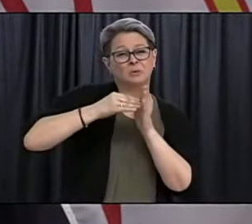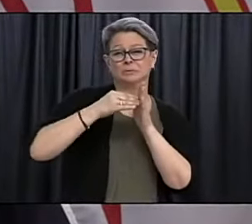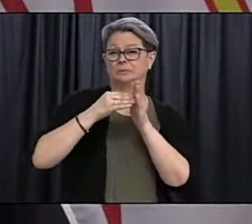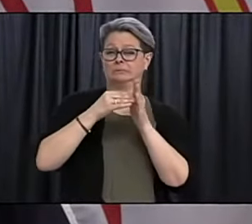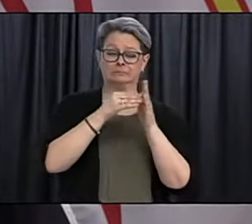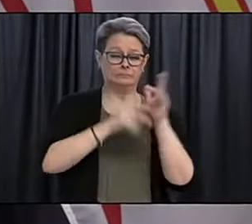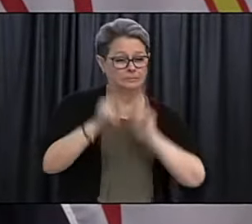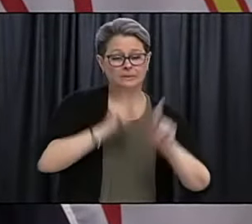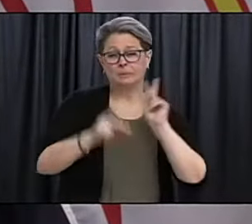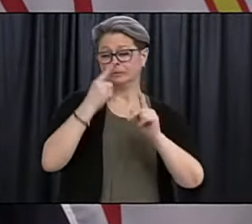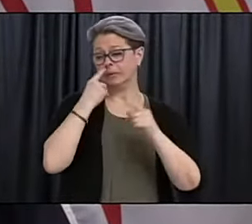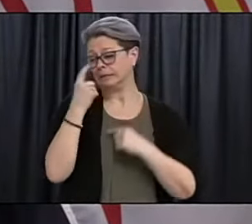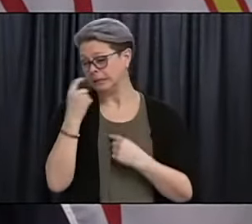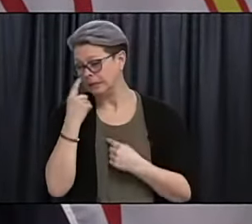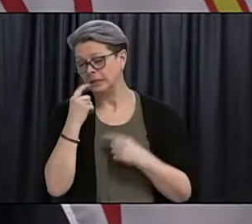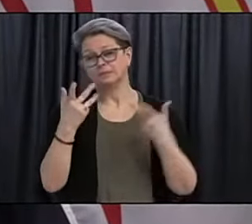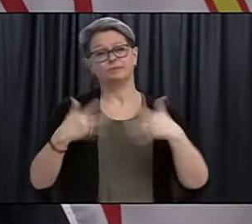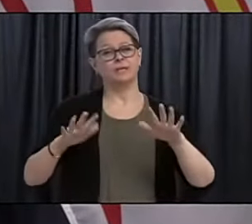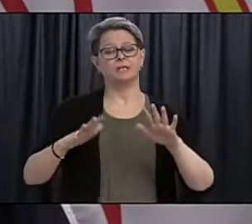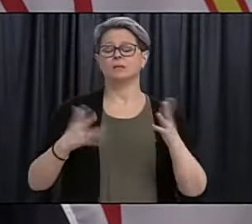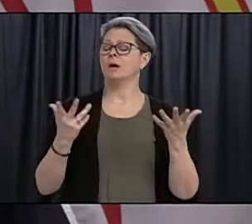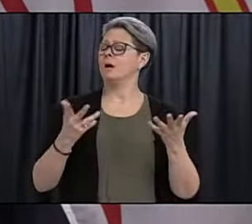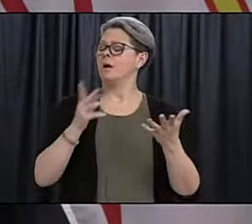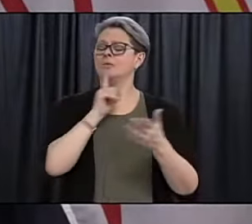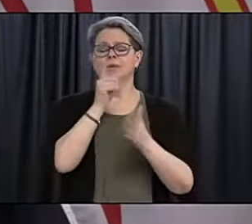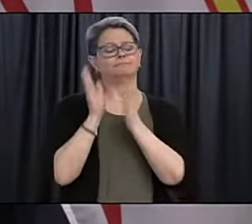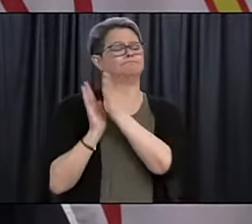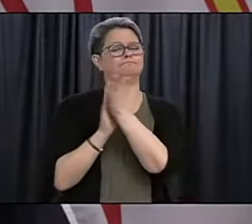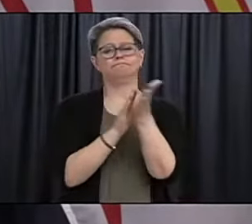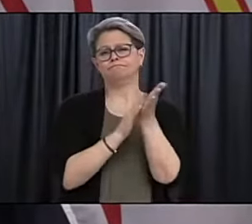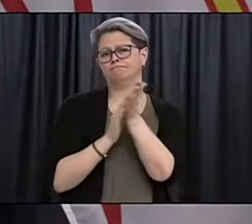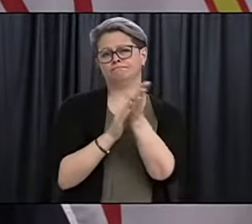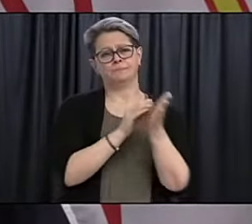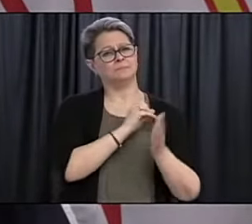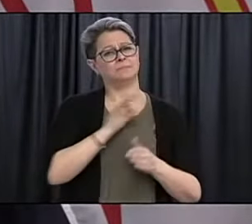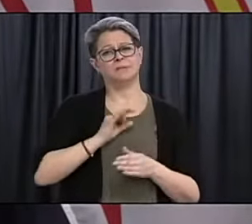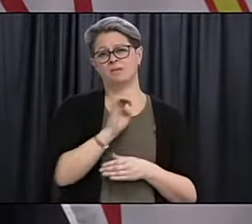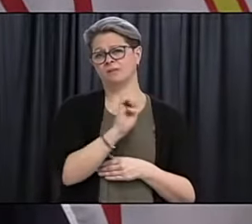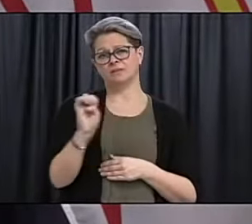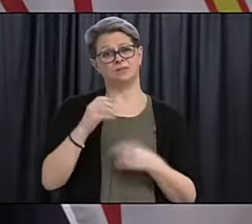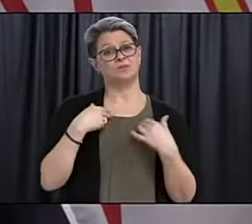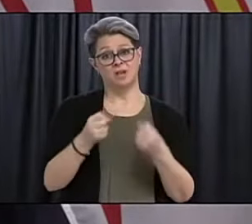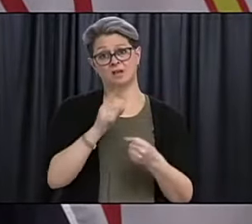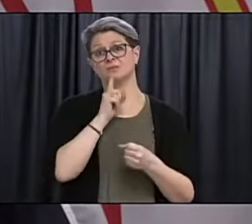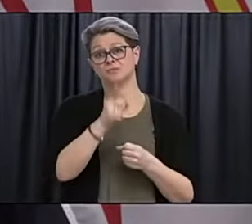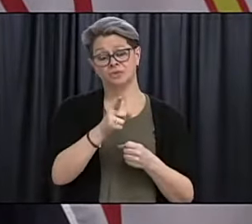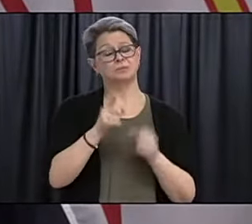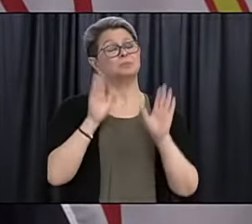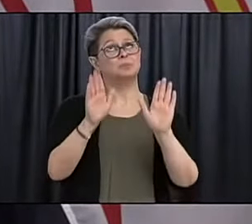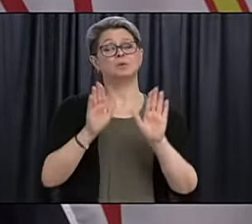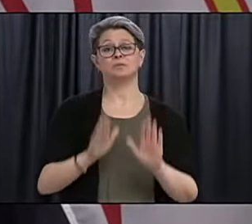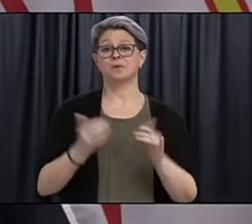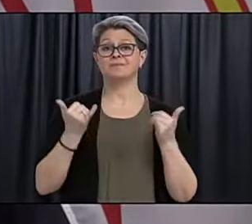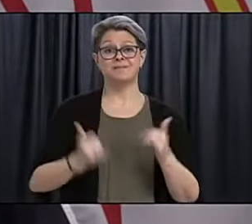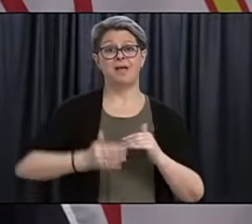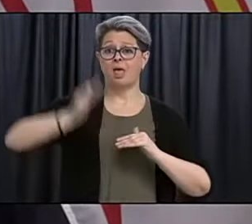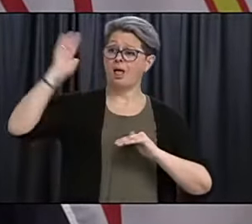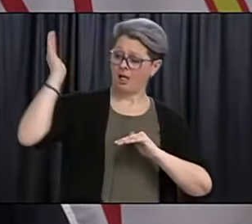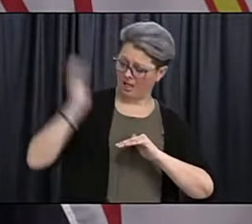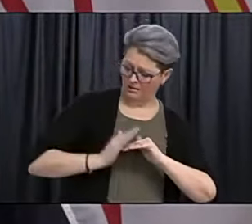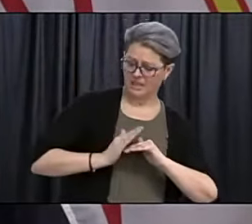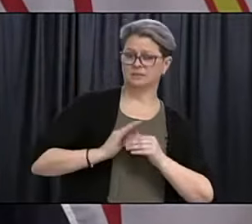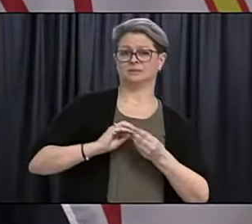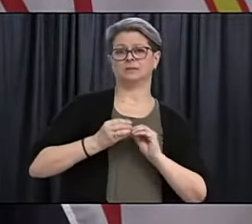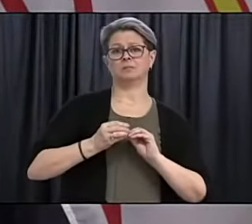so, you know, my hats off to them because we wouldn't be here if it wasn't for them. And, and that's the truth of it. Um, and,